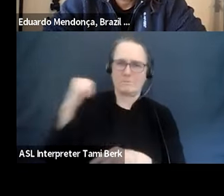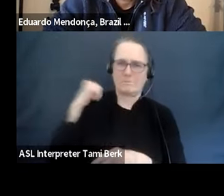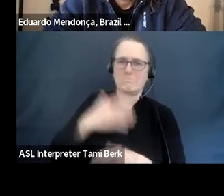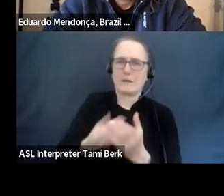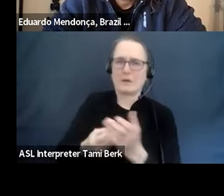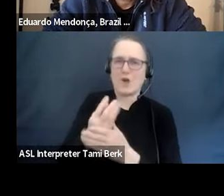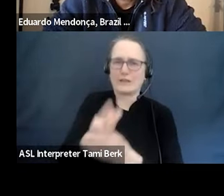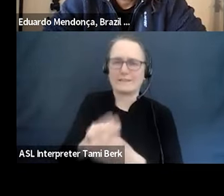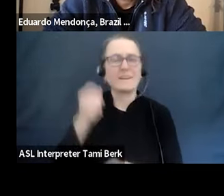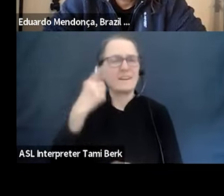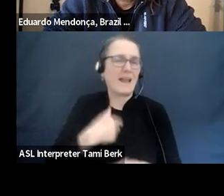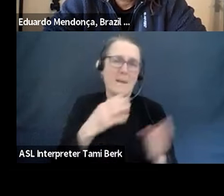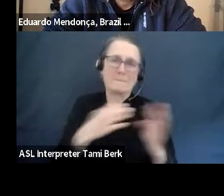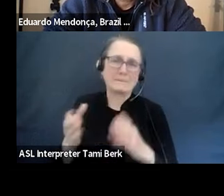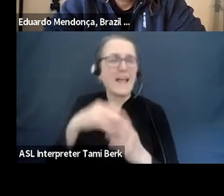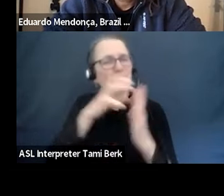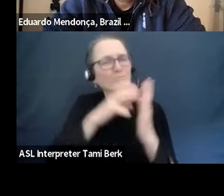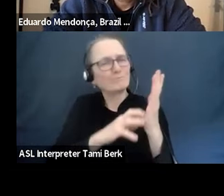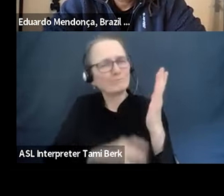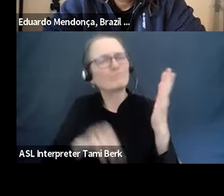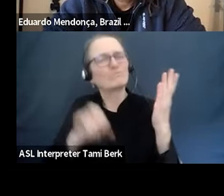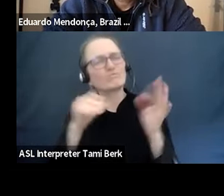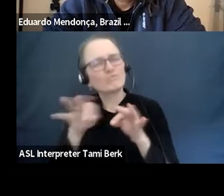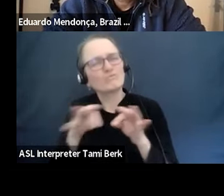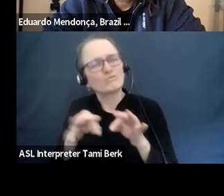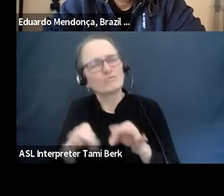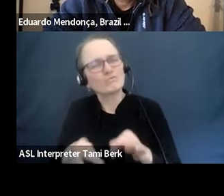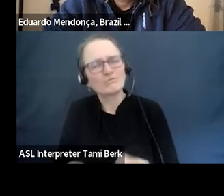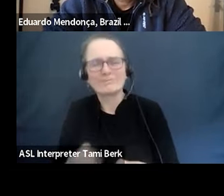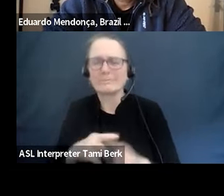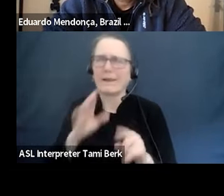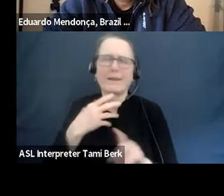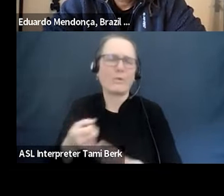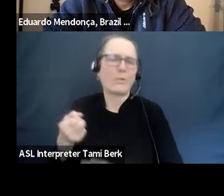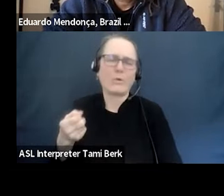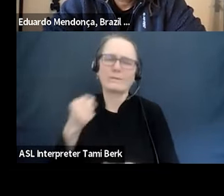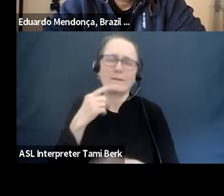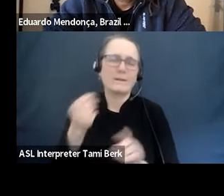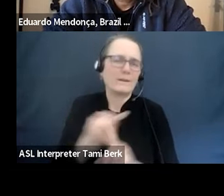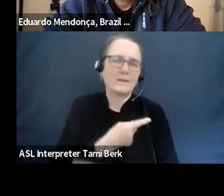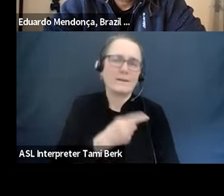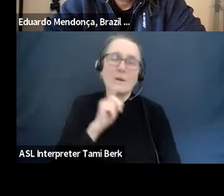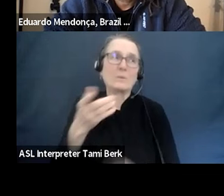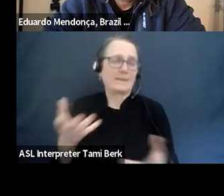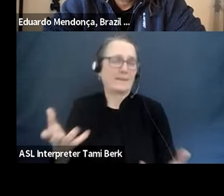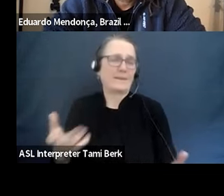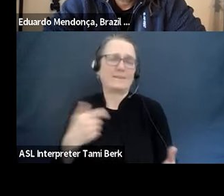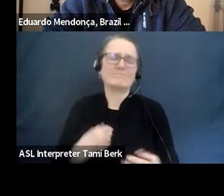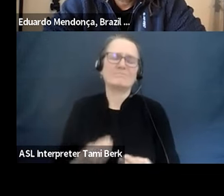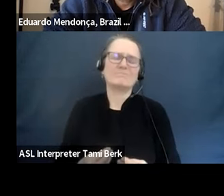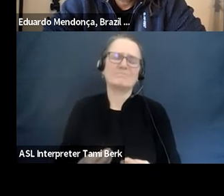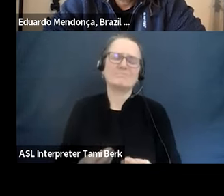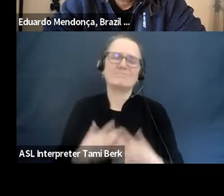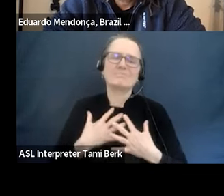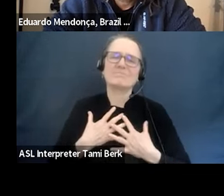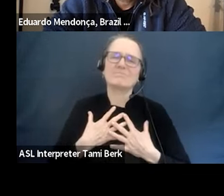but I'm also just going to go off script a little bit and say how incredibly inspired I am that this is the future of our sector. It